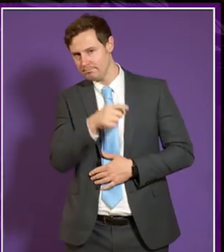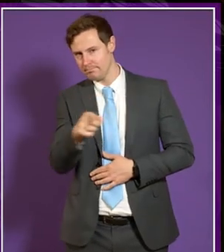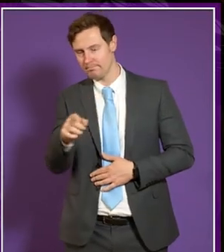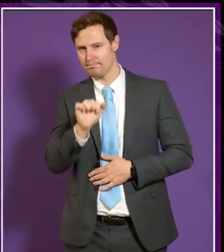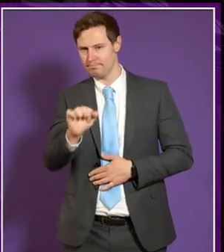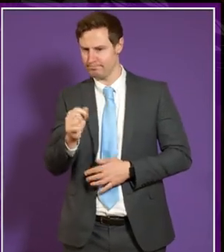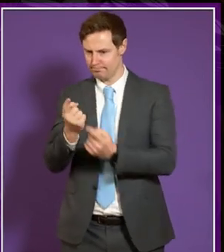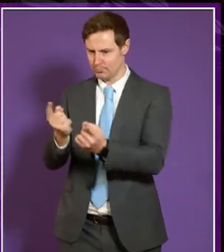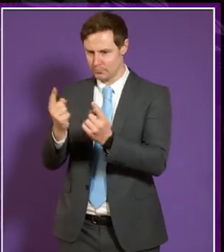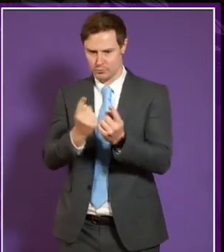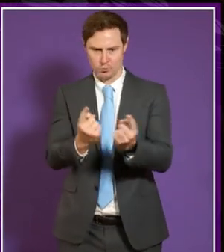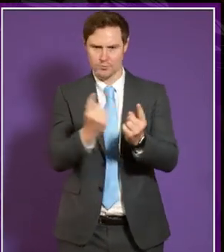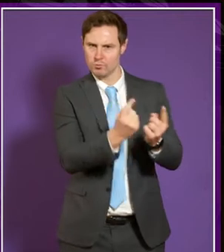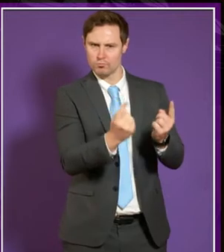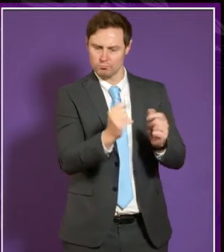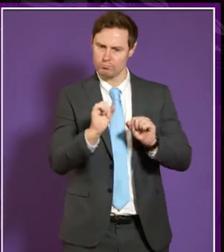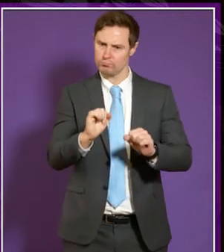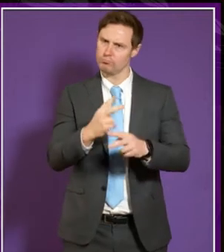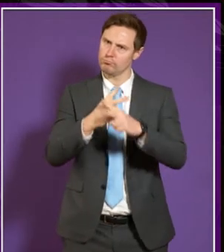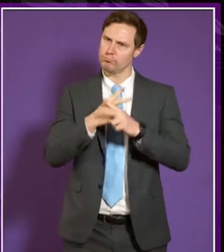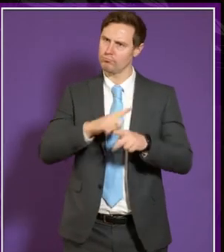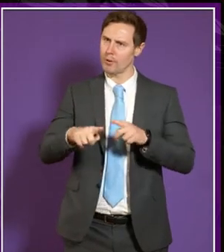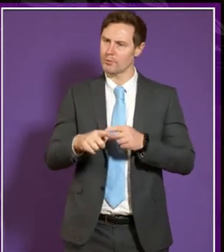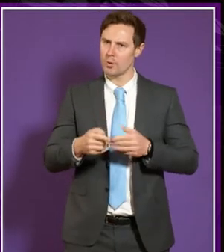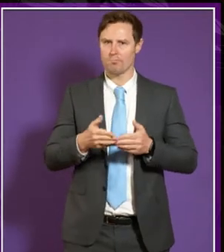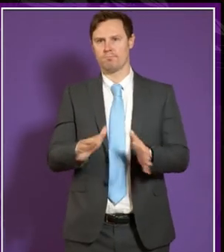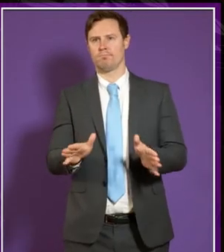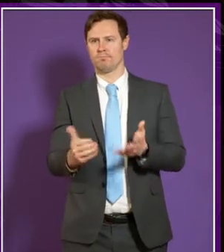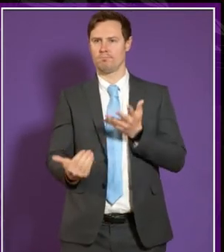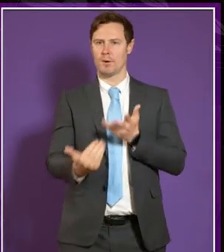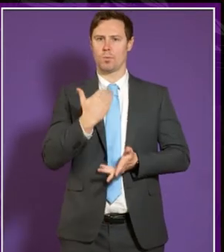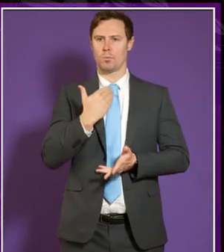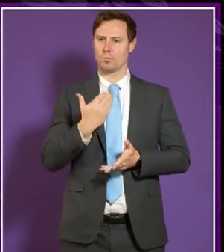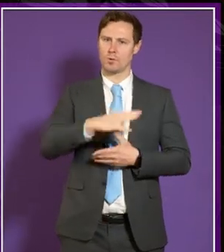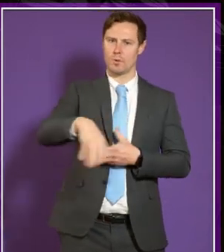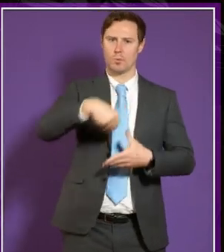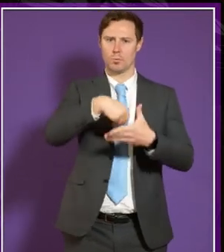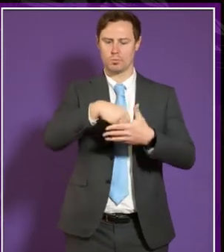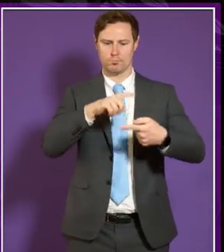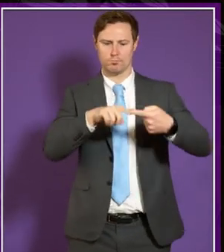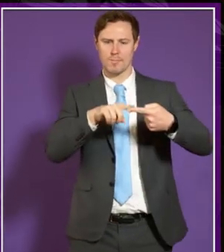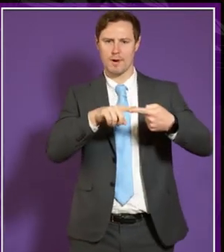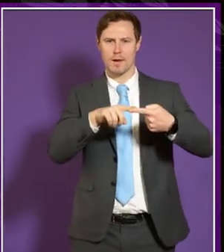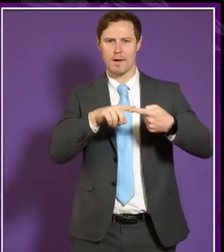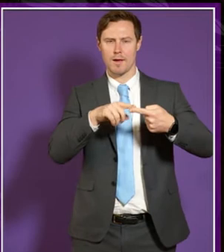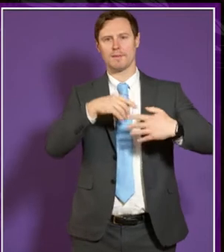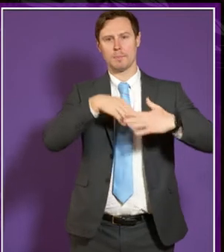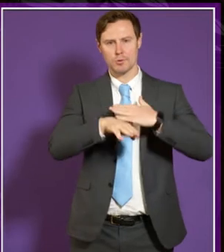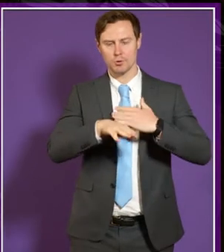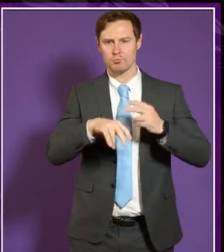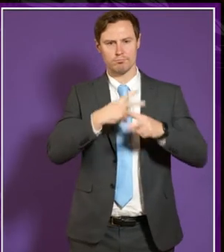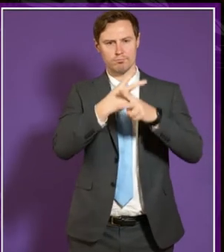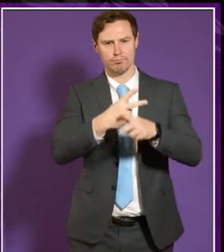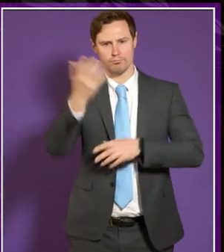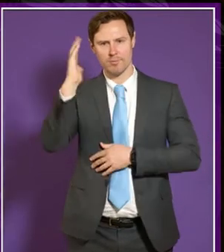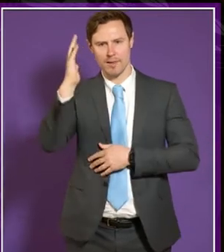institutions fosters an atmosphere of inclusion, both around admissions, around provision within lectures